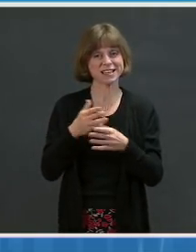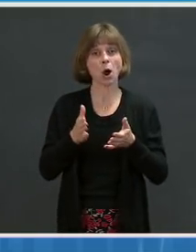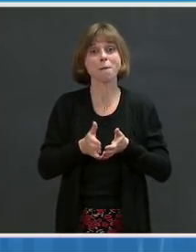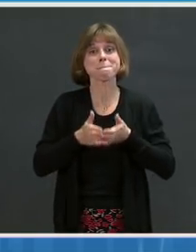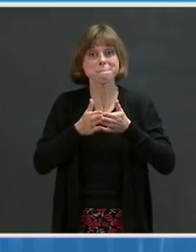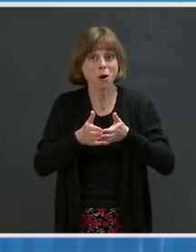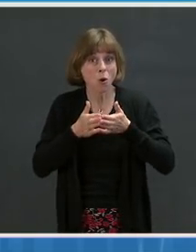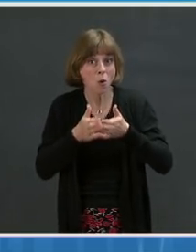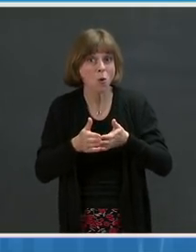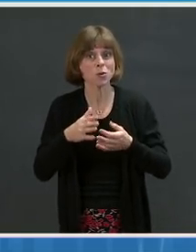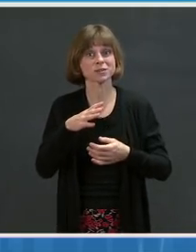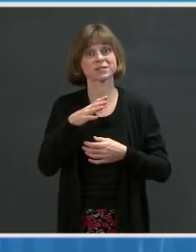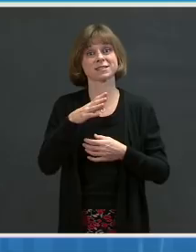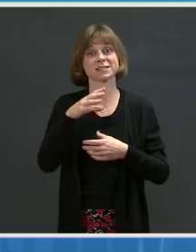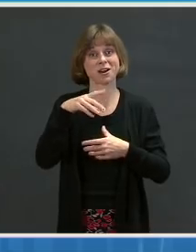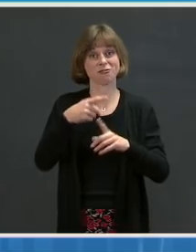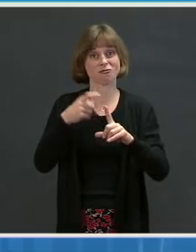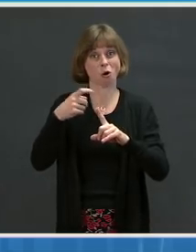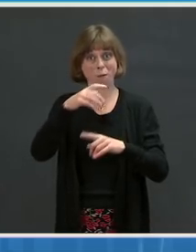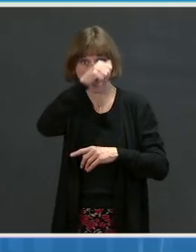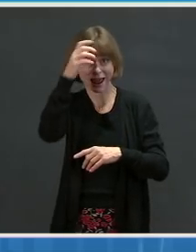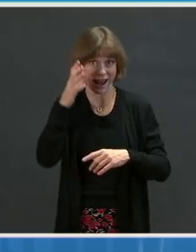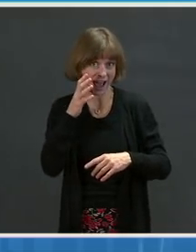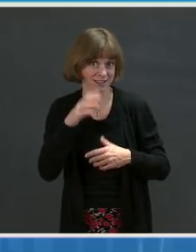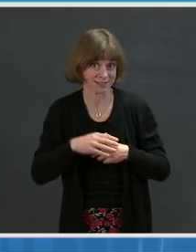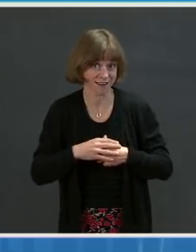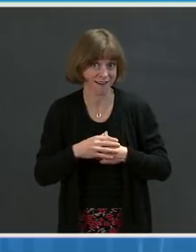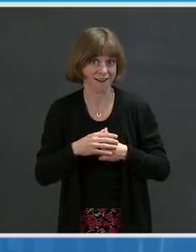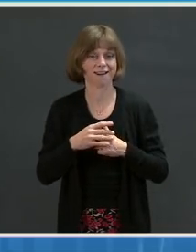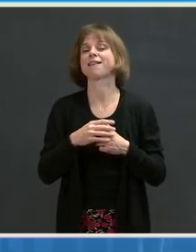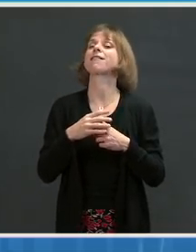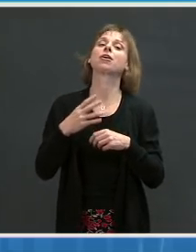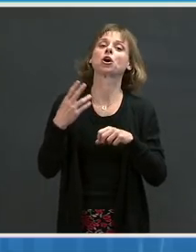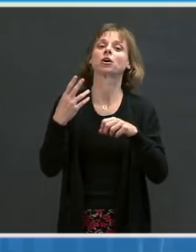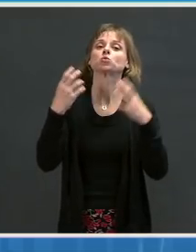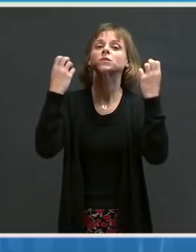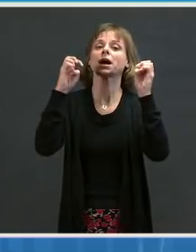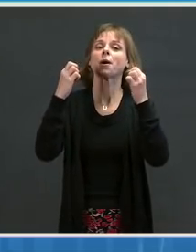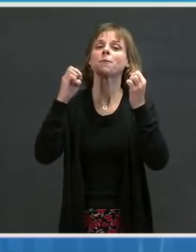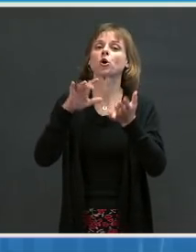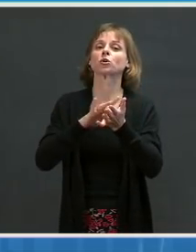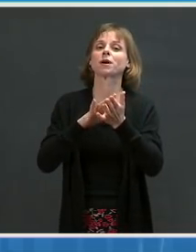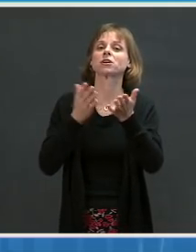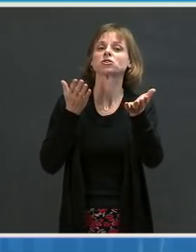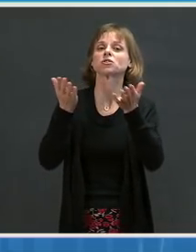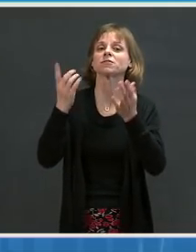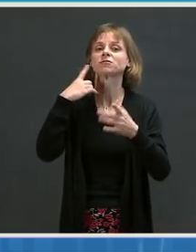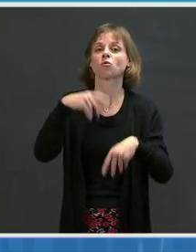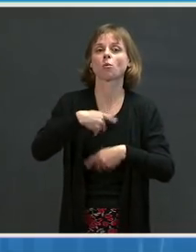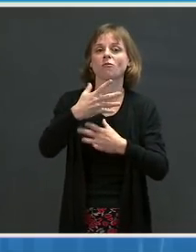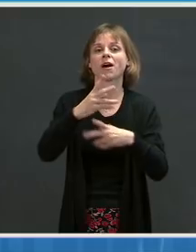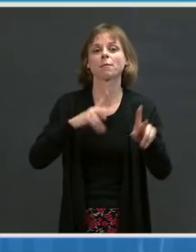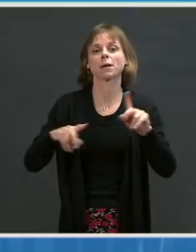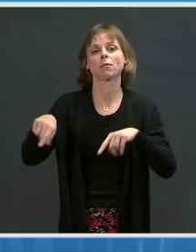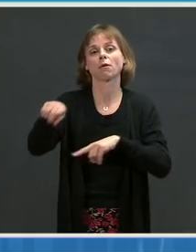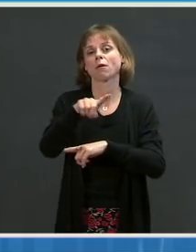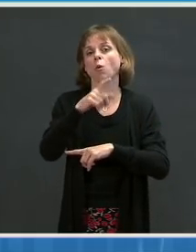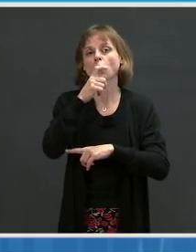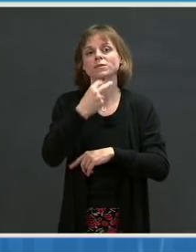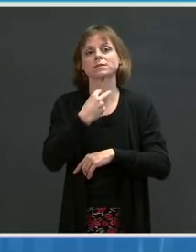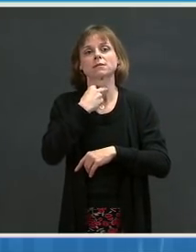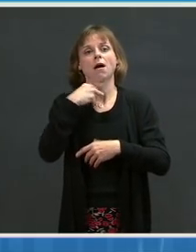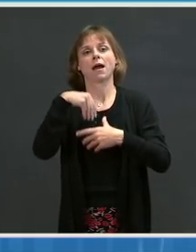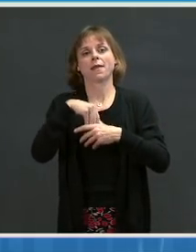snowmobiles in Alaska, leveraging emergency medical services to provide vaccinations to homebound individuals in Indiana,